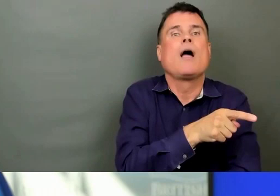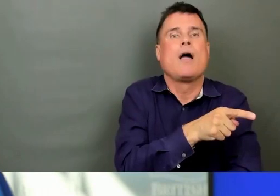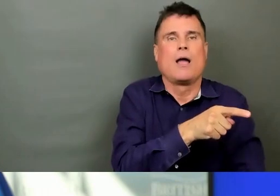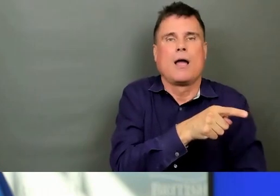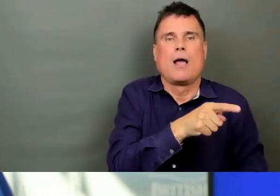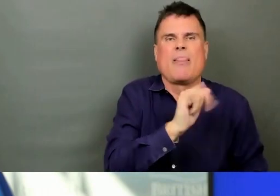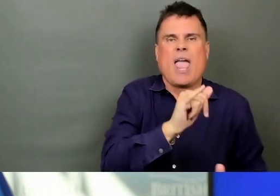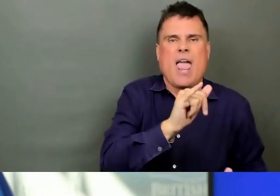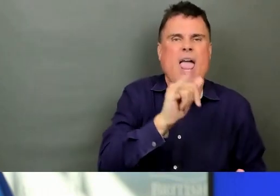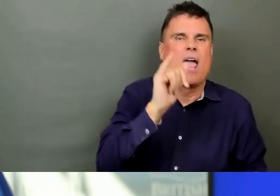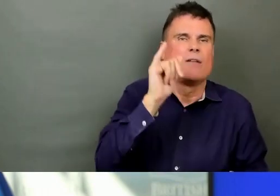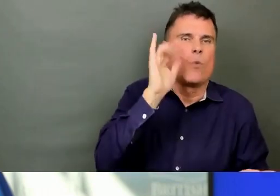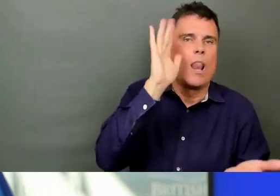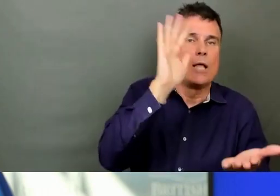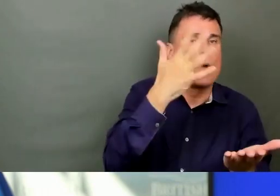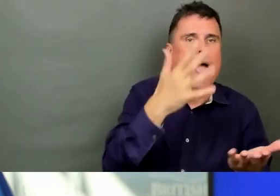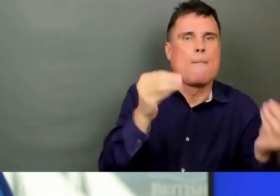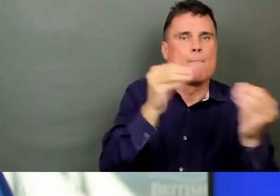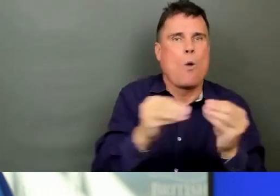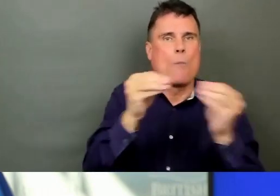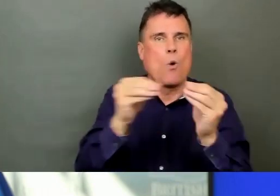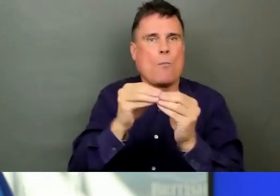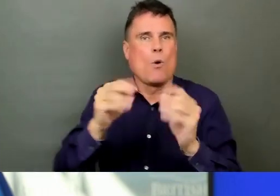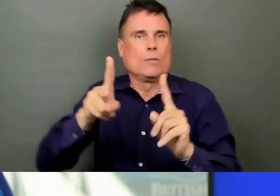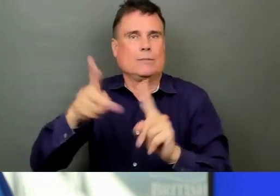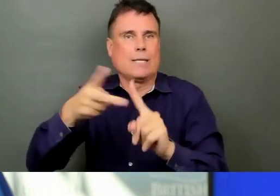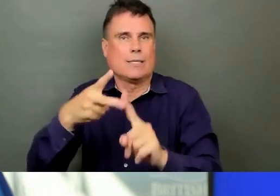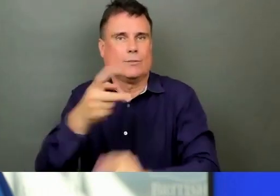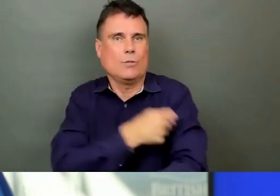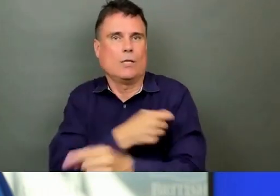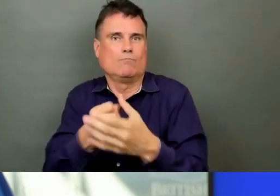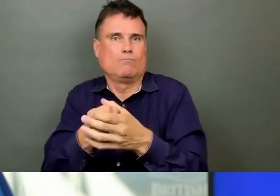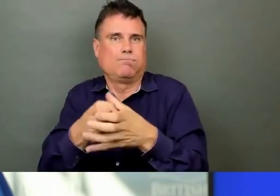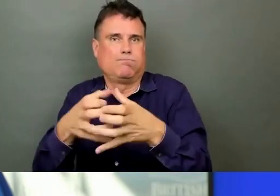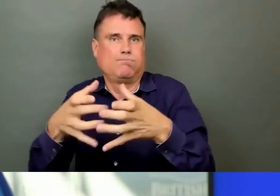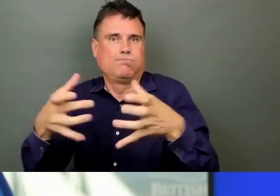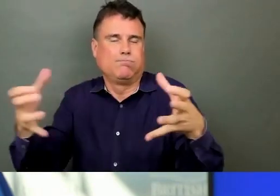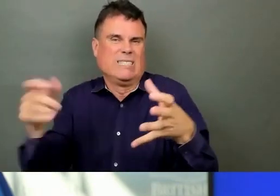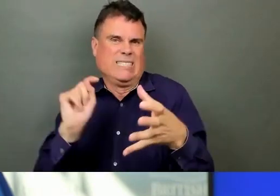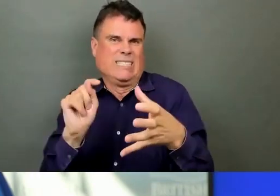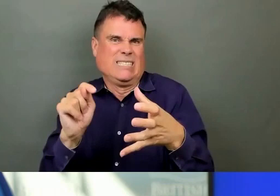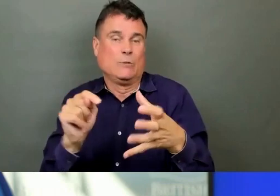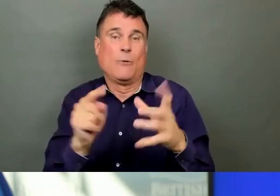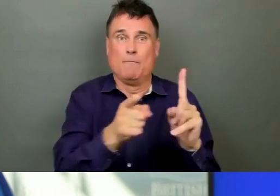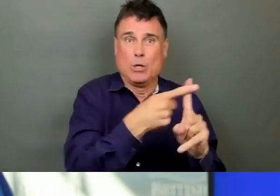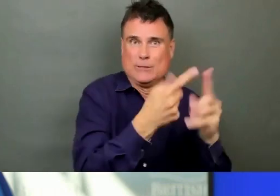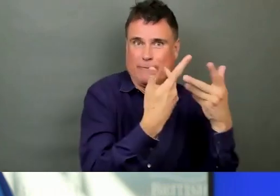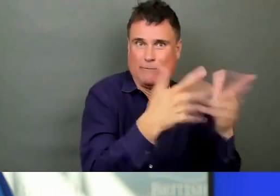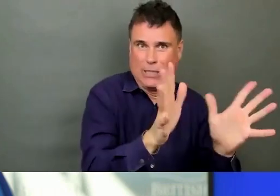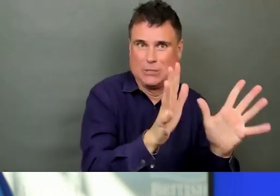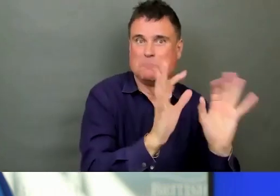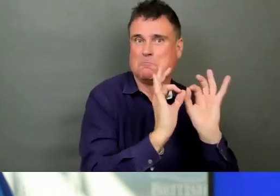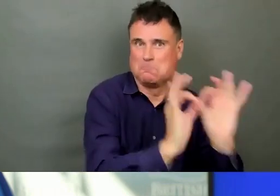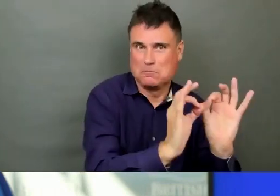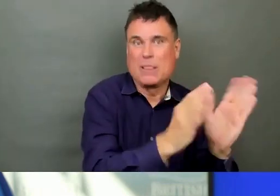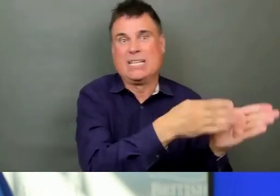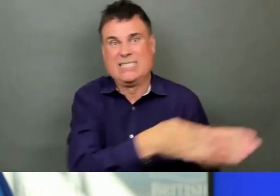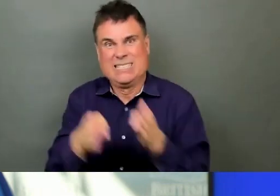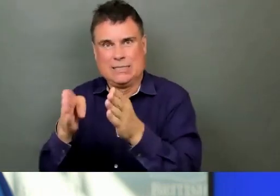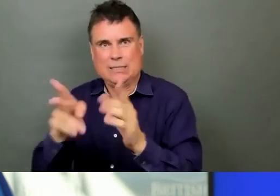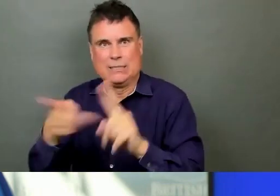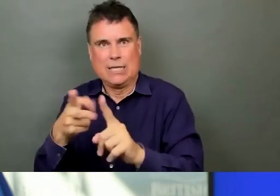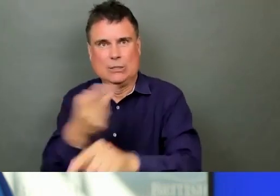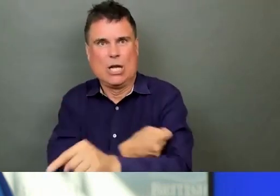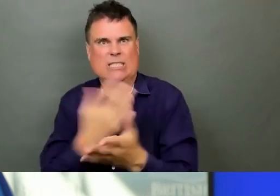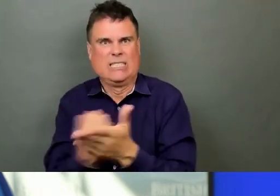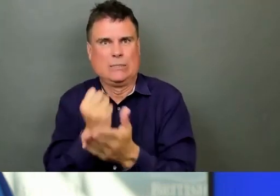for everyone. This weekend, although it's a difficult weekend for many people because of the heat, difficult weekend because of